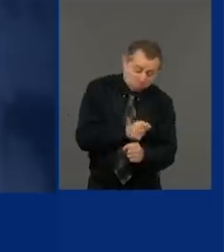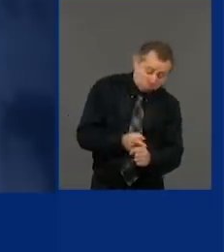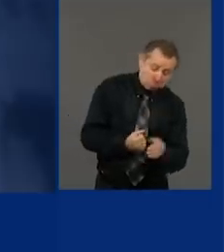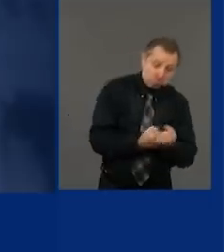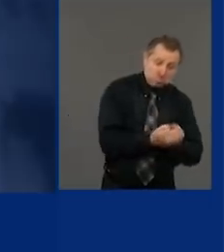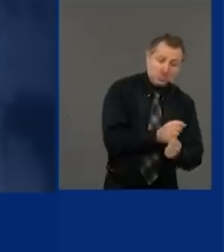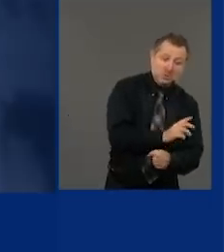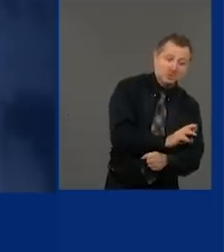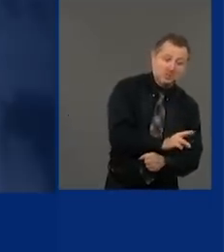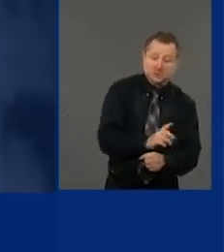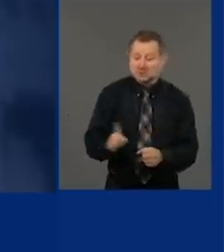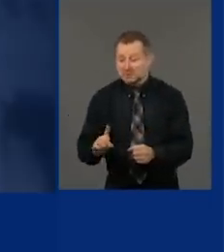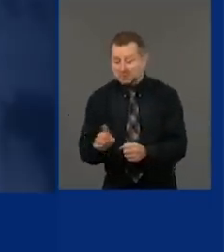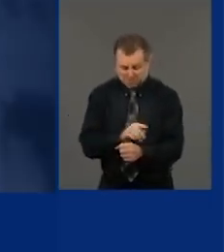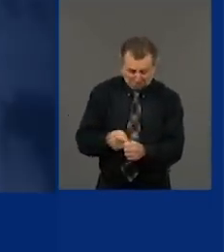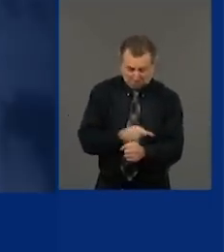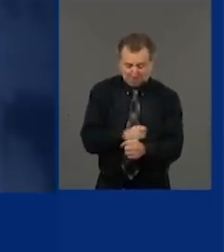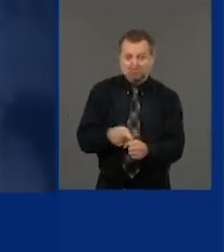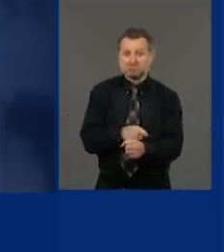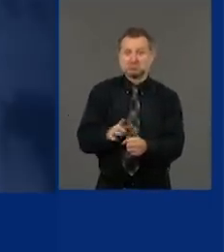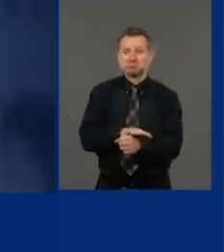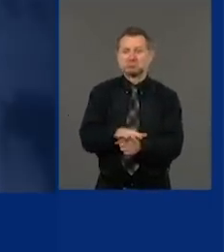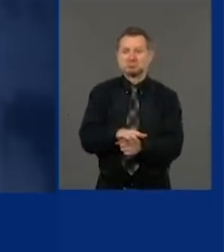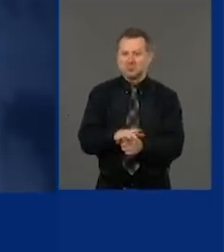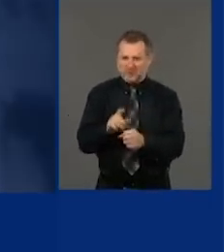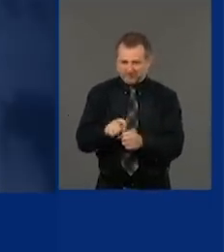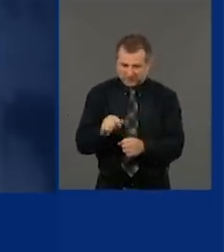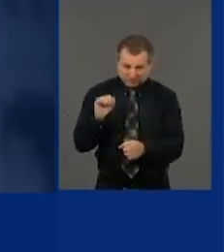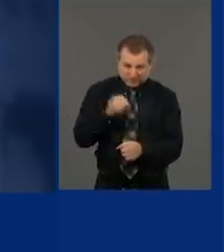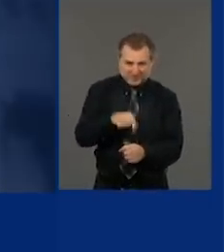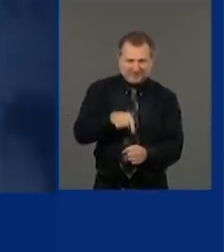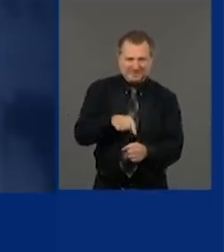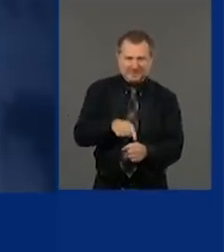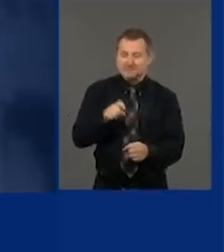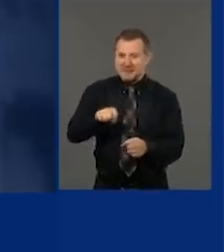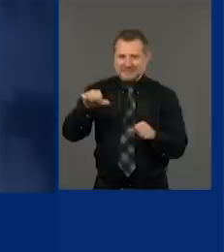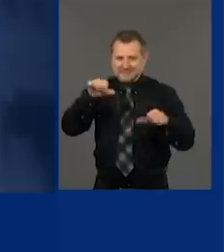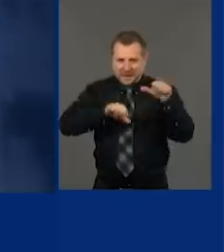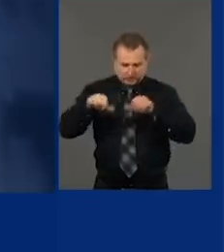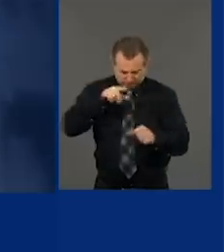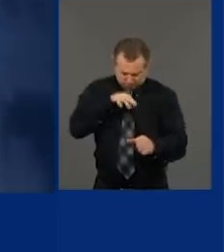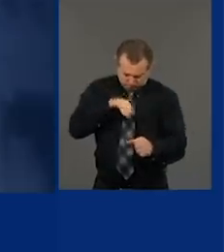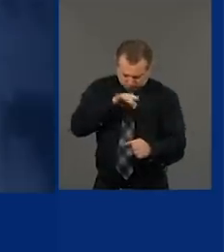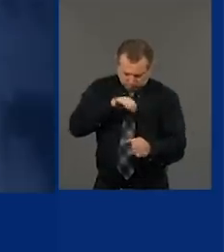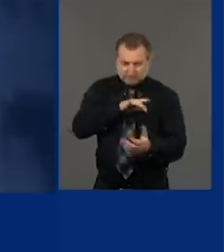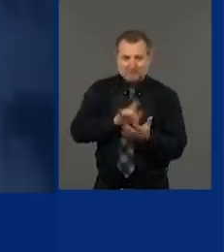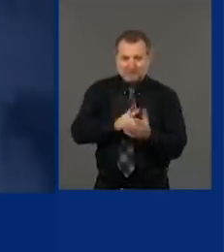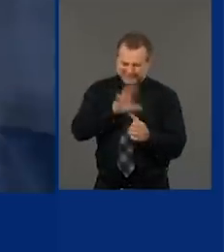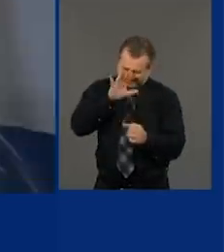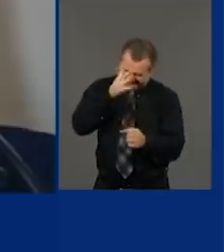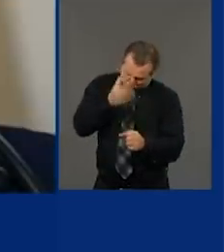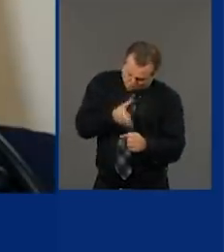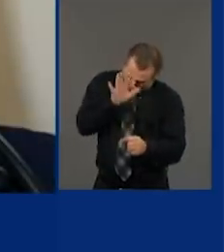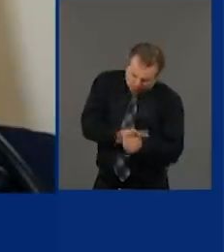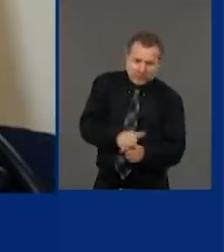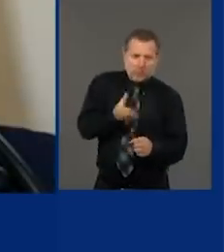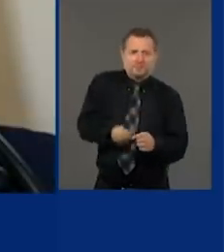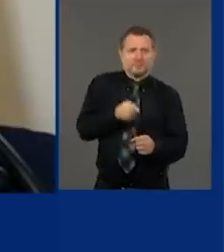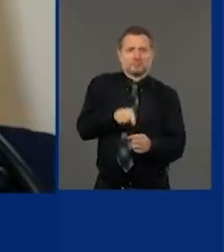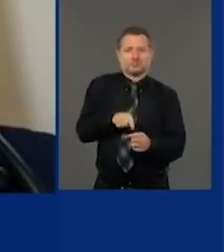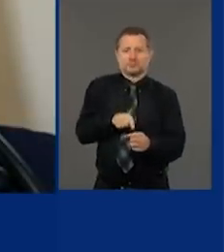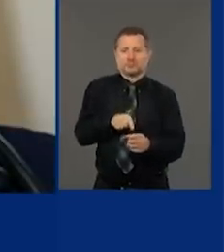a virus by using science and medicine. That was true from day one.